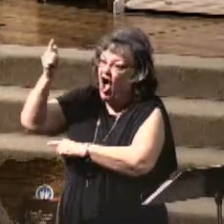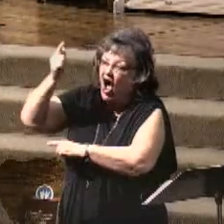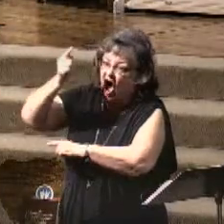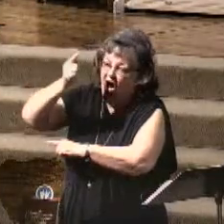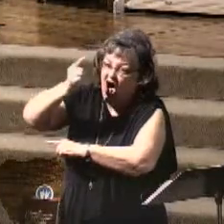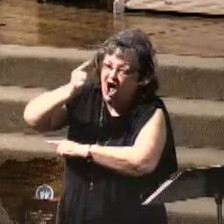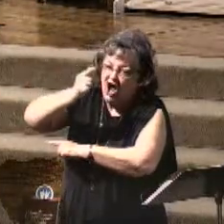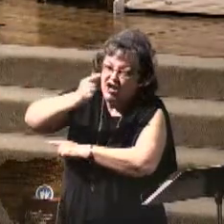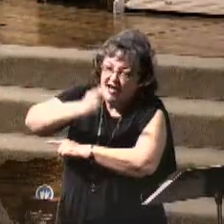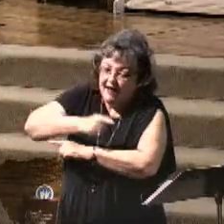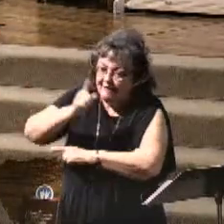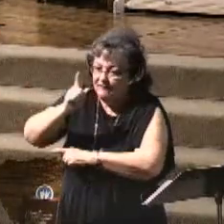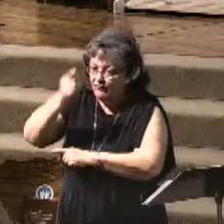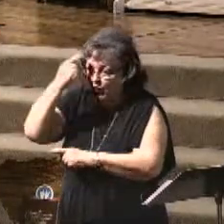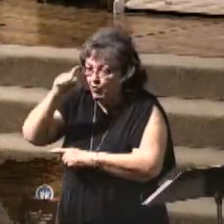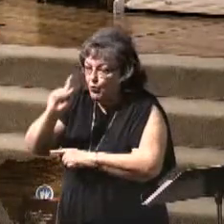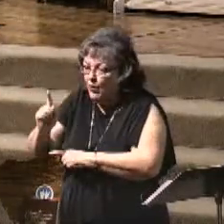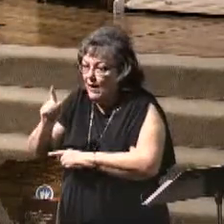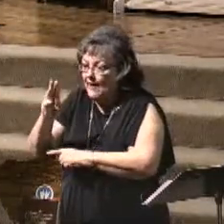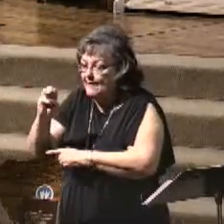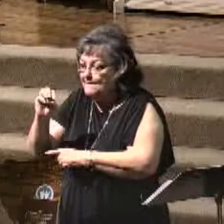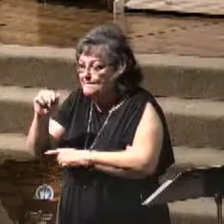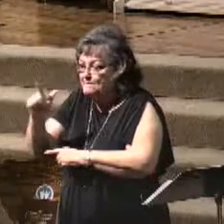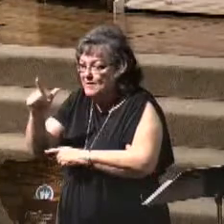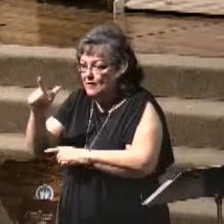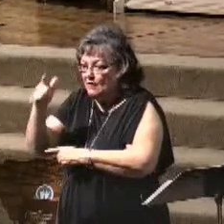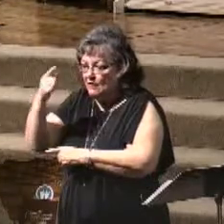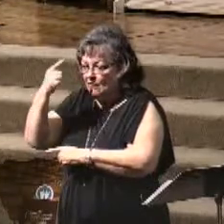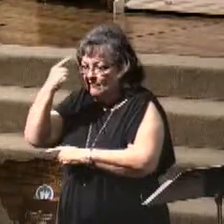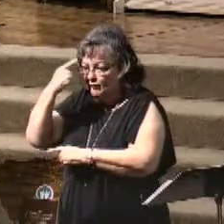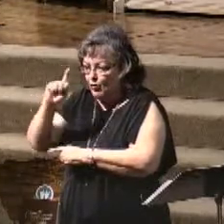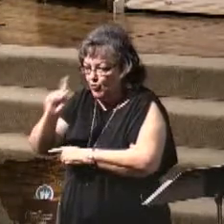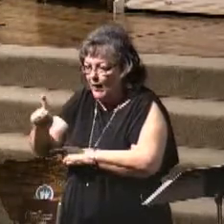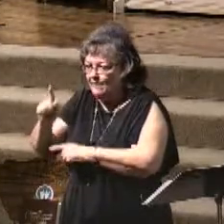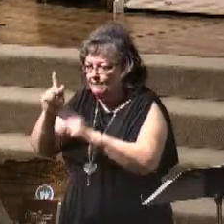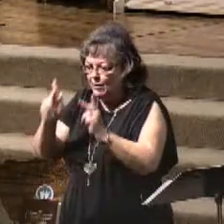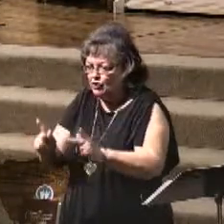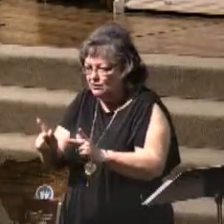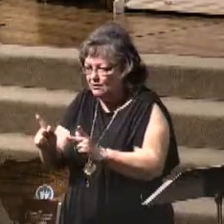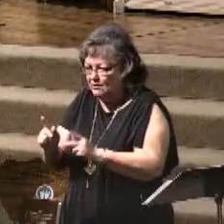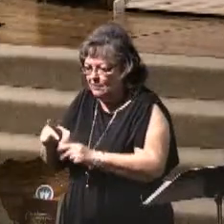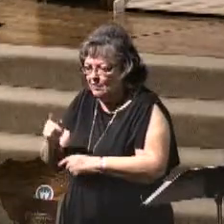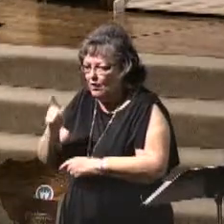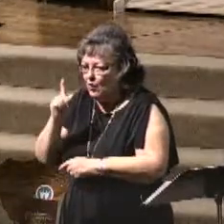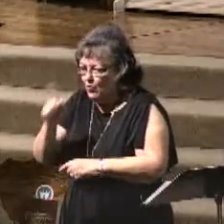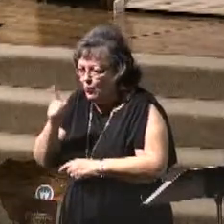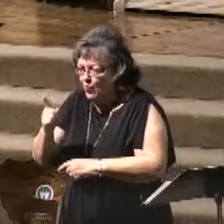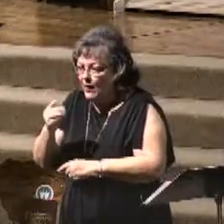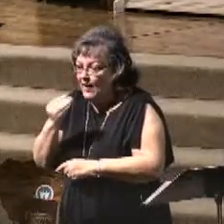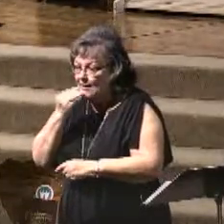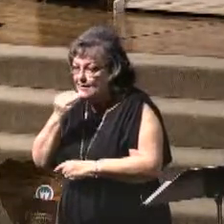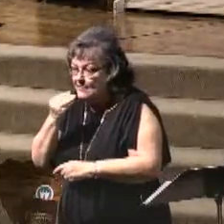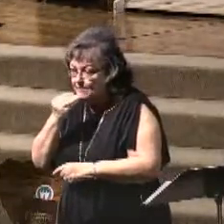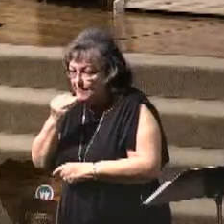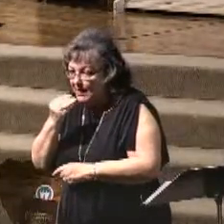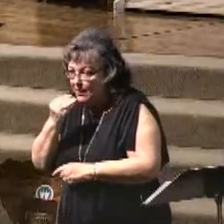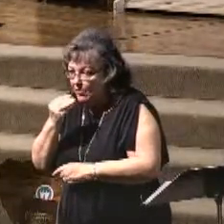Don't let that word penny throw you. That's denarius. That was a day's wage.